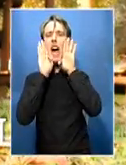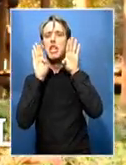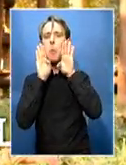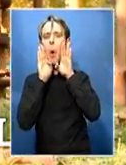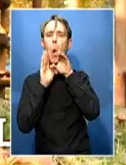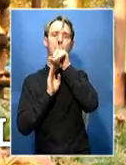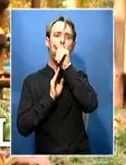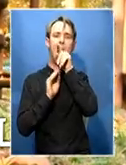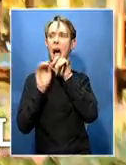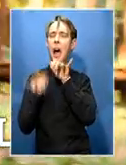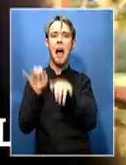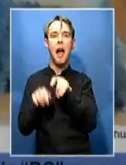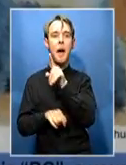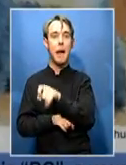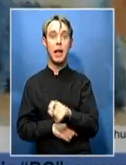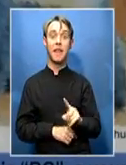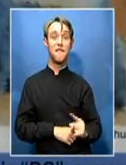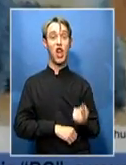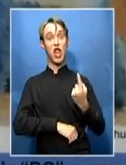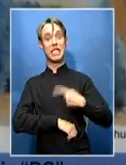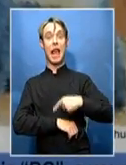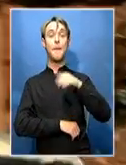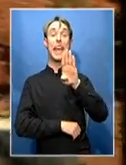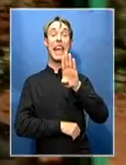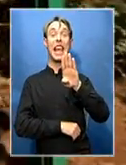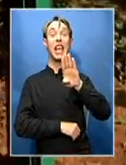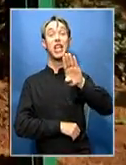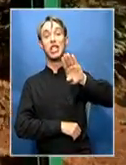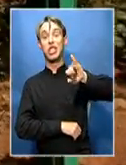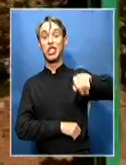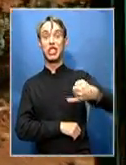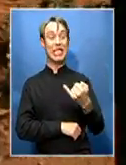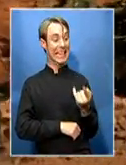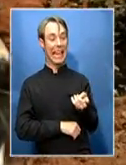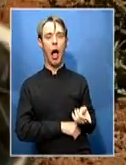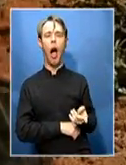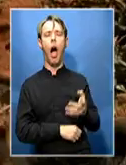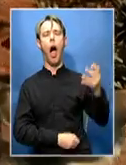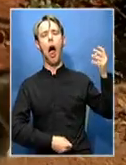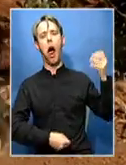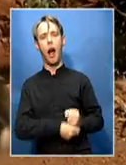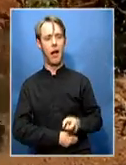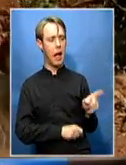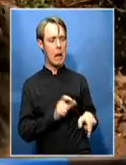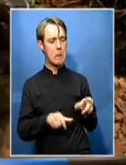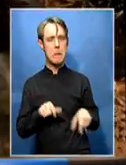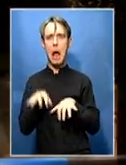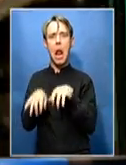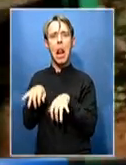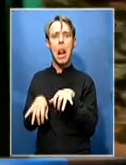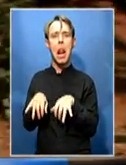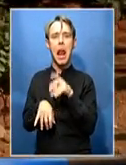Meet BG, the world's first live tweeting badger. He's proving what most tweets have long suspected.